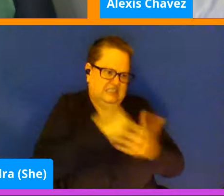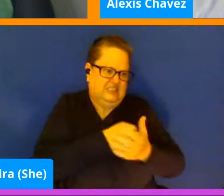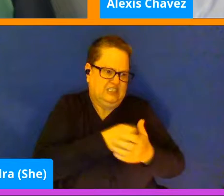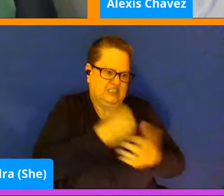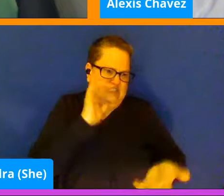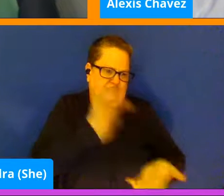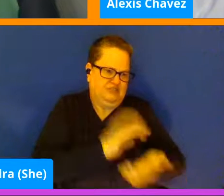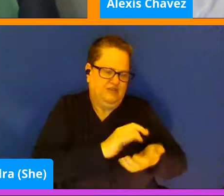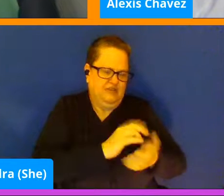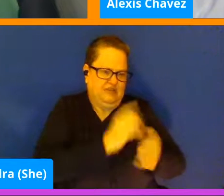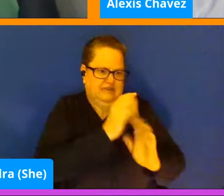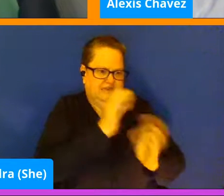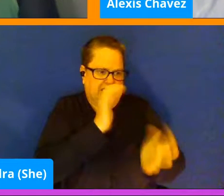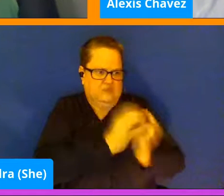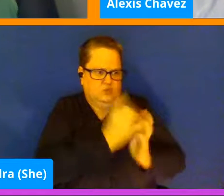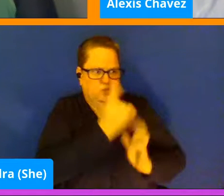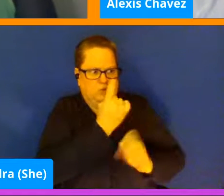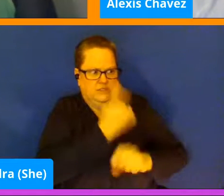or, you know,